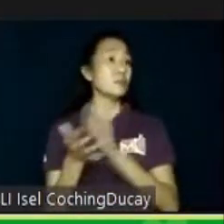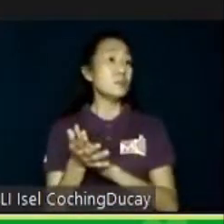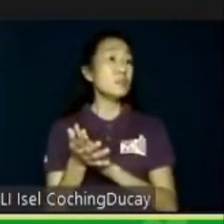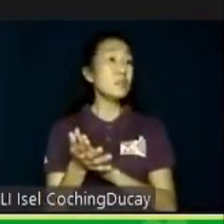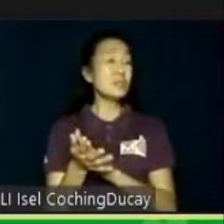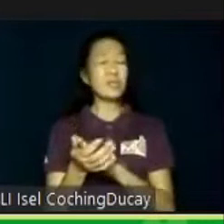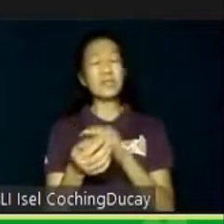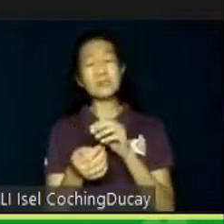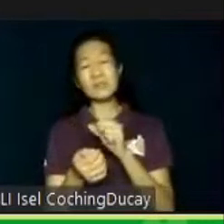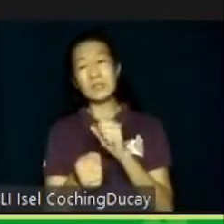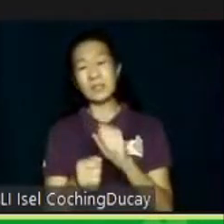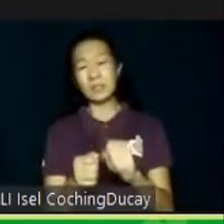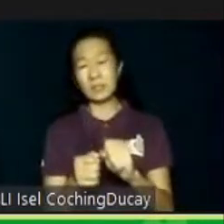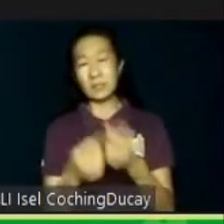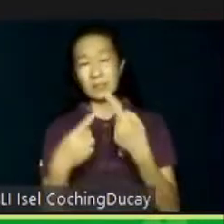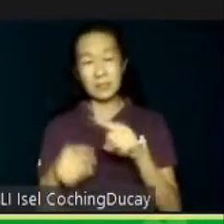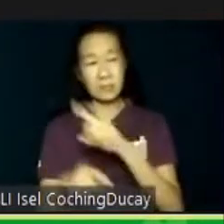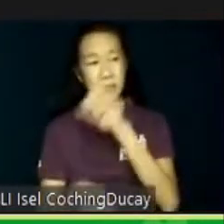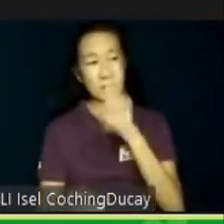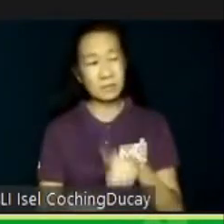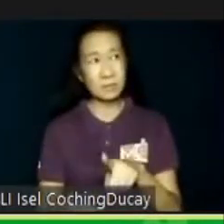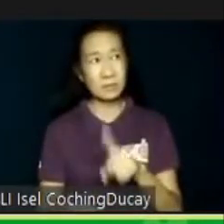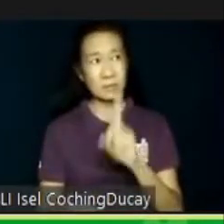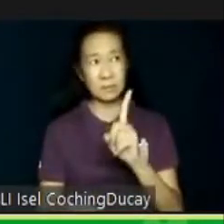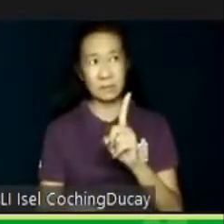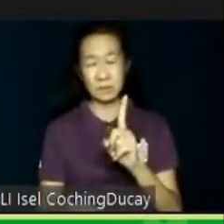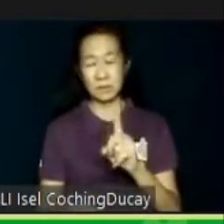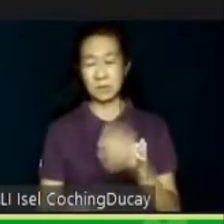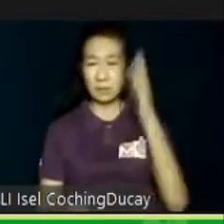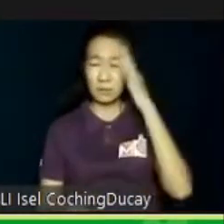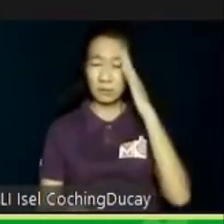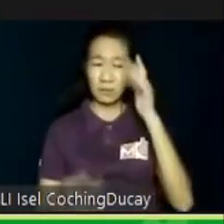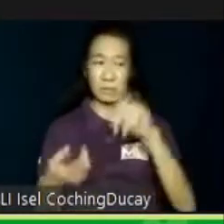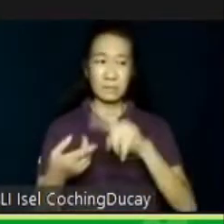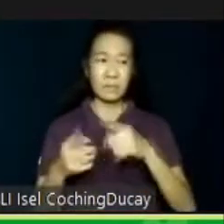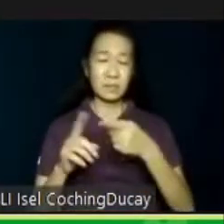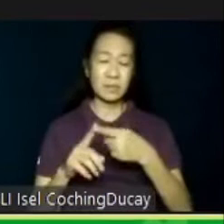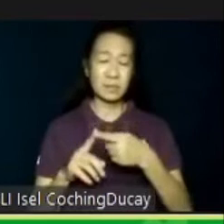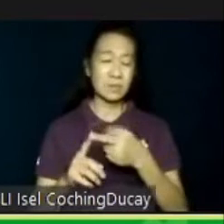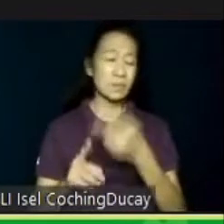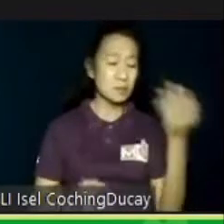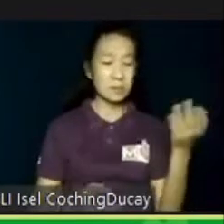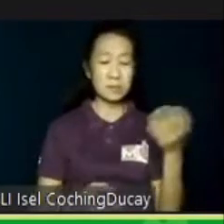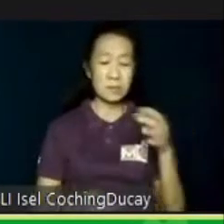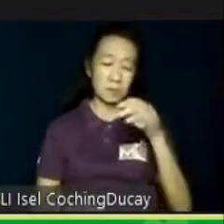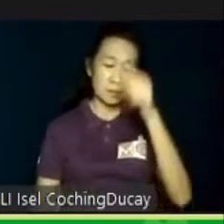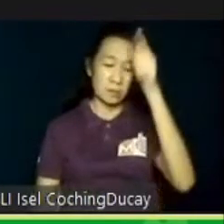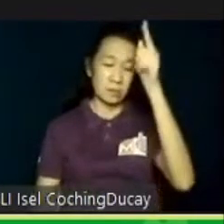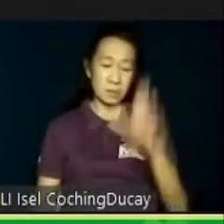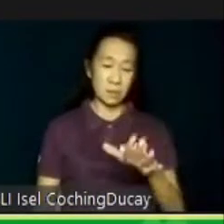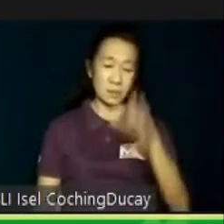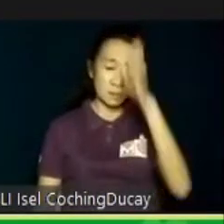would, you know, we would ask somebody we know, kaibigan ito, kaibigan, ninong, ninang.